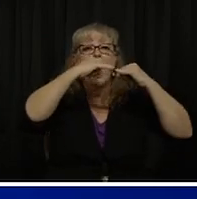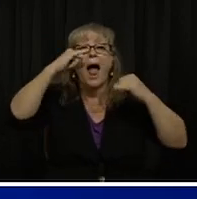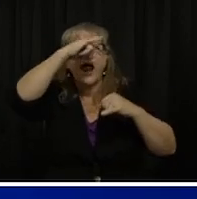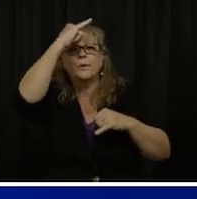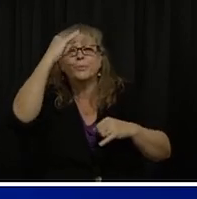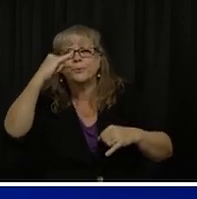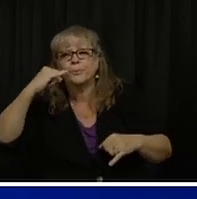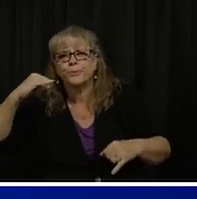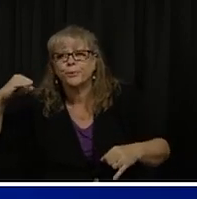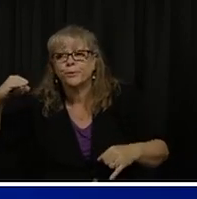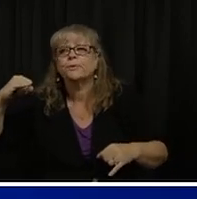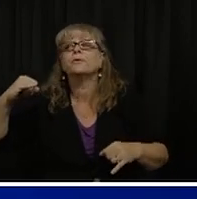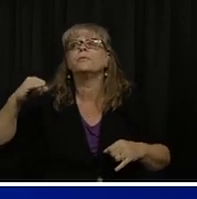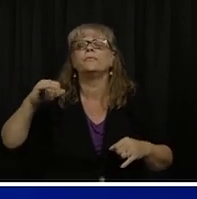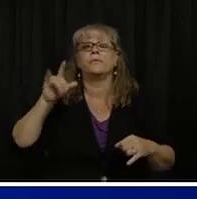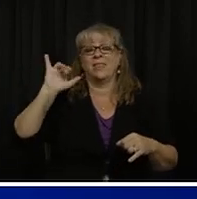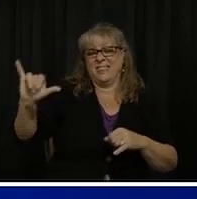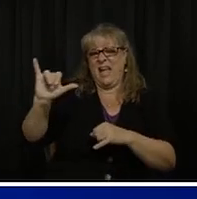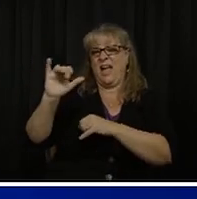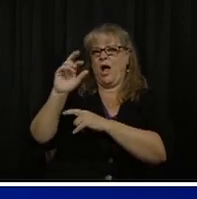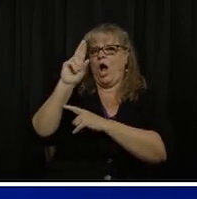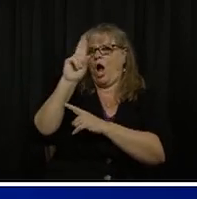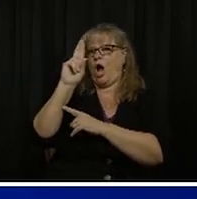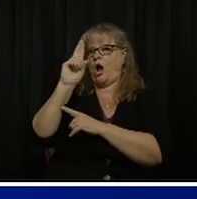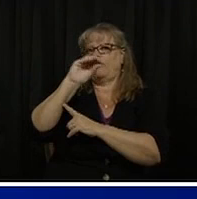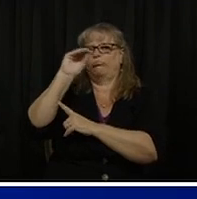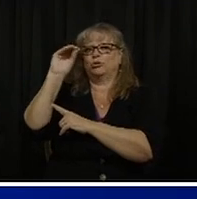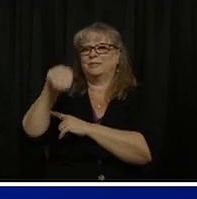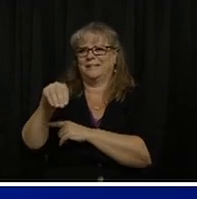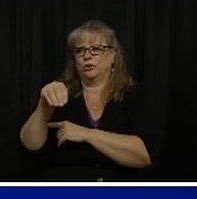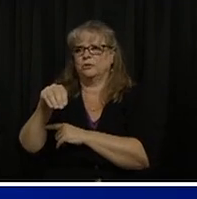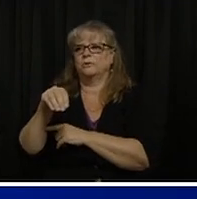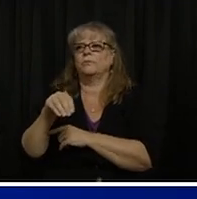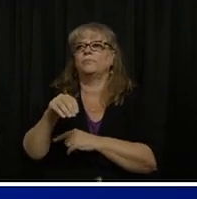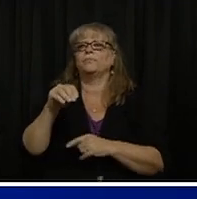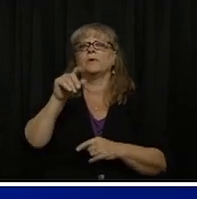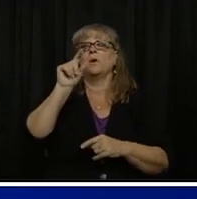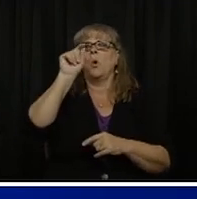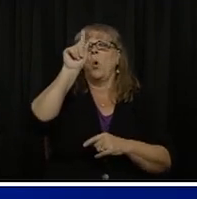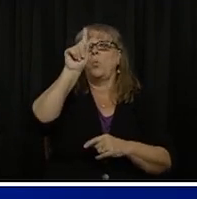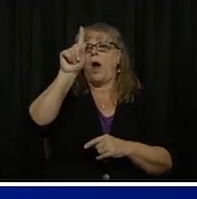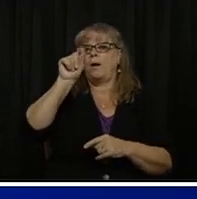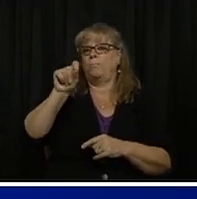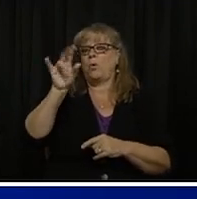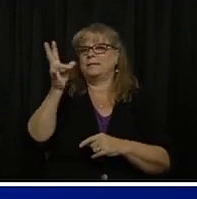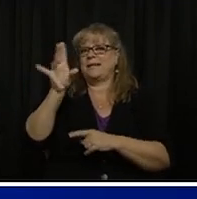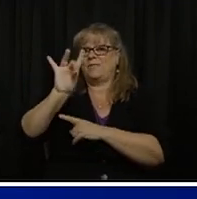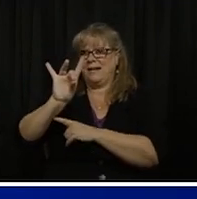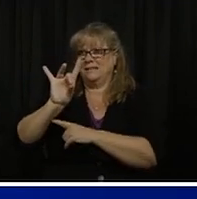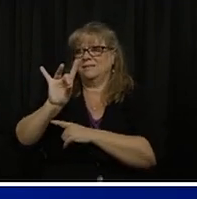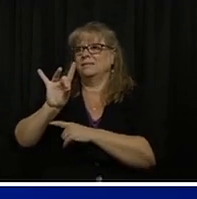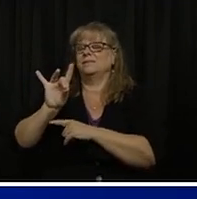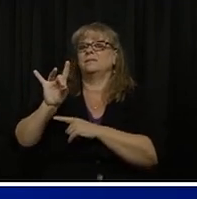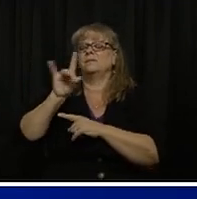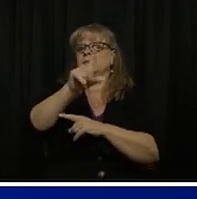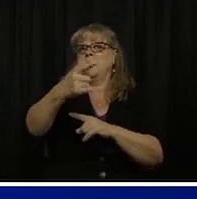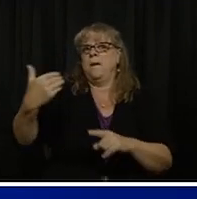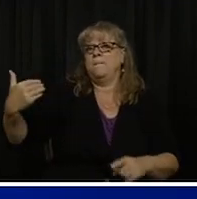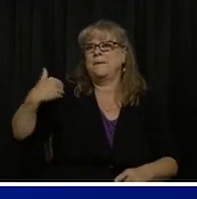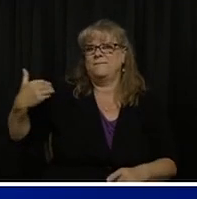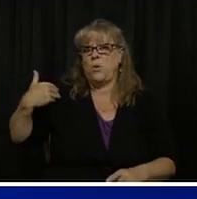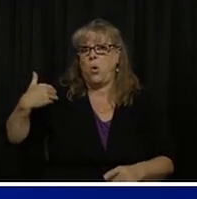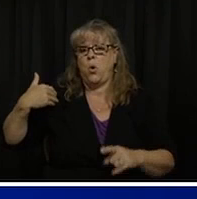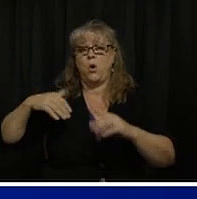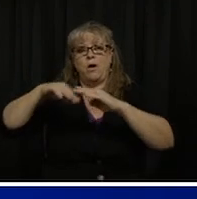we talk about, of 1.78. The previous values, as can see, were just above 1 and below 1 for previous periods in the epidemic.